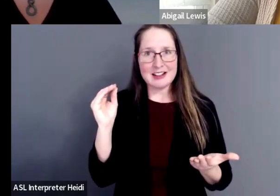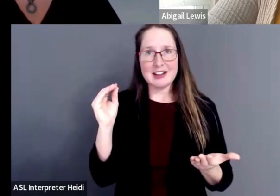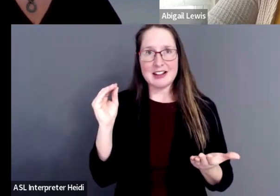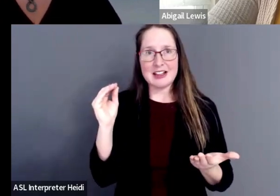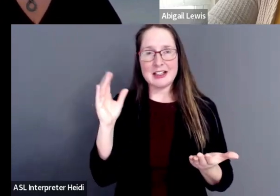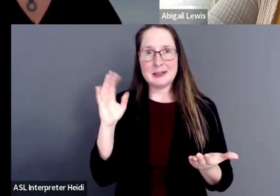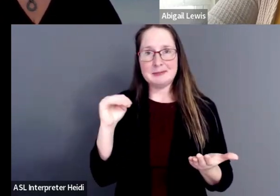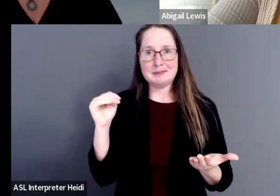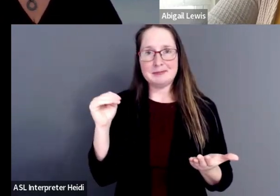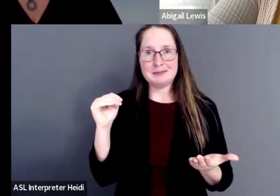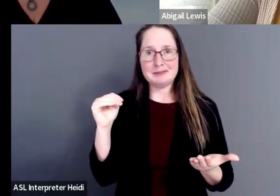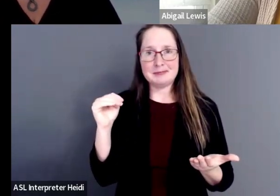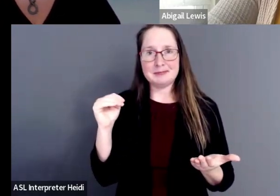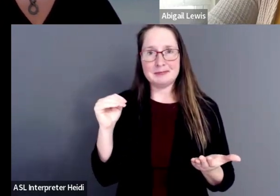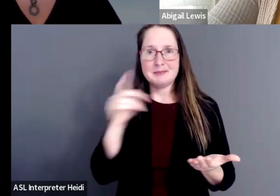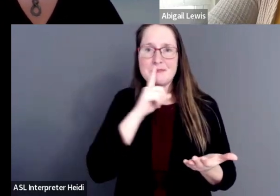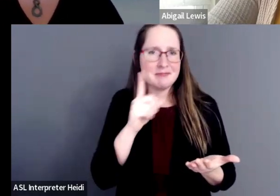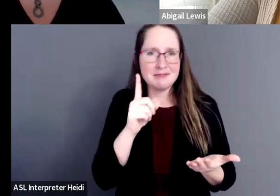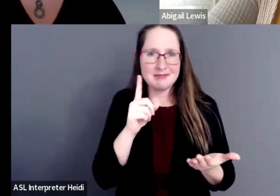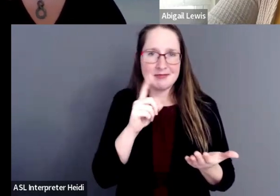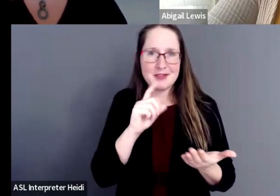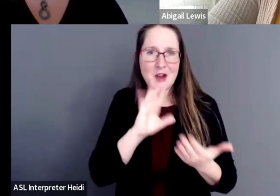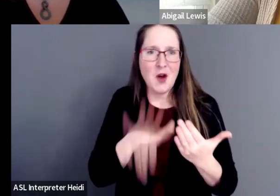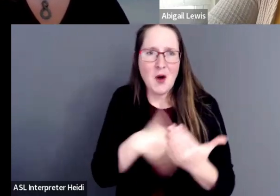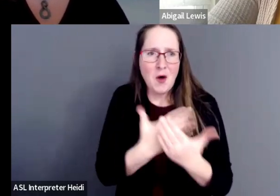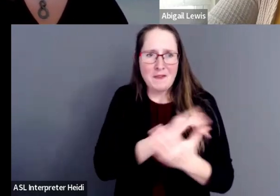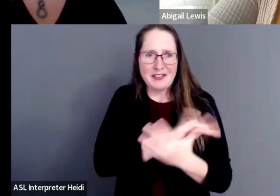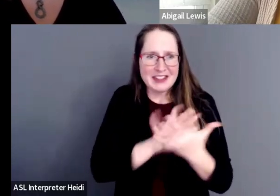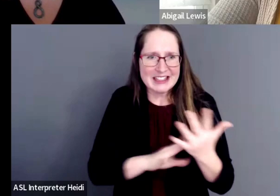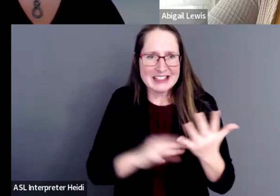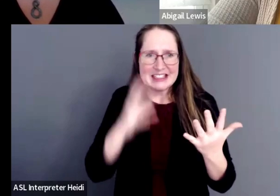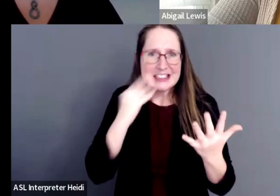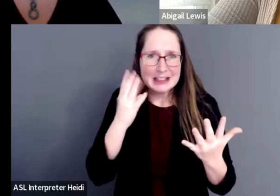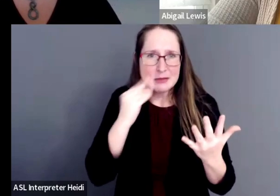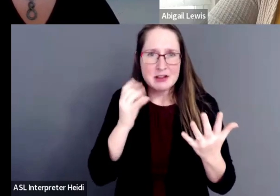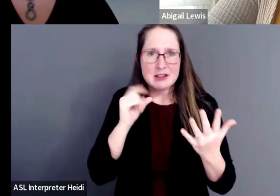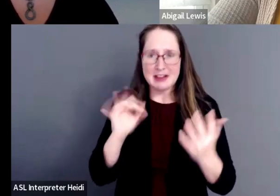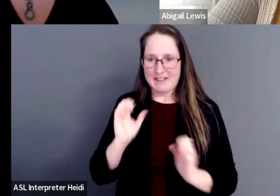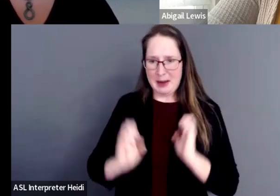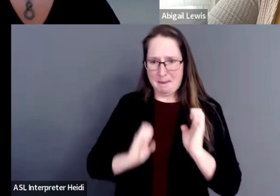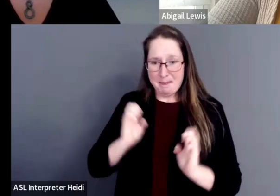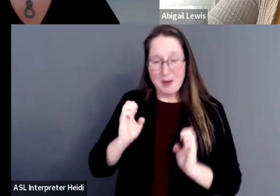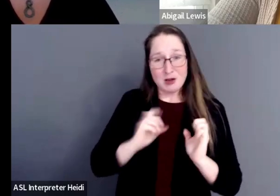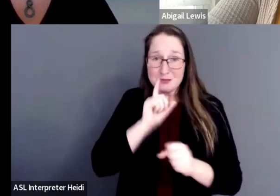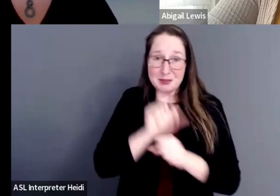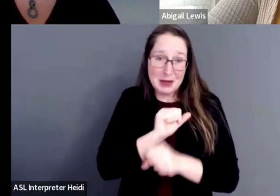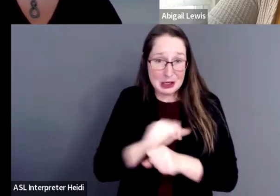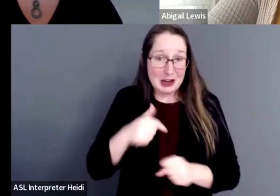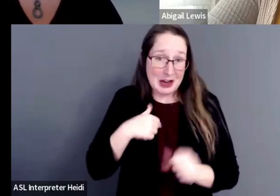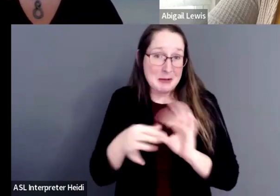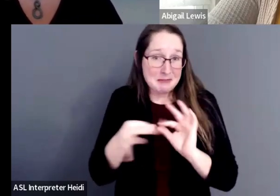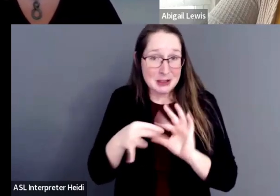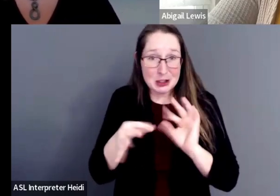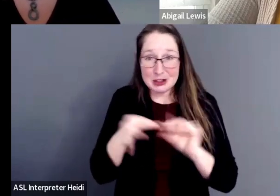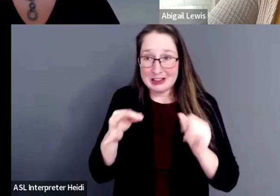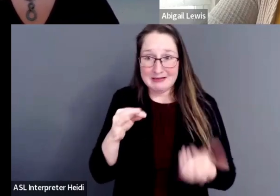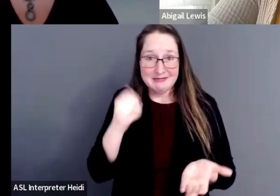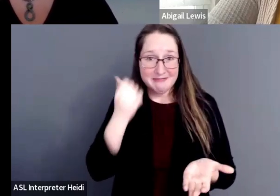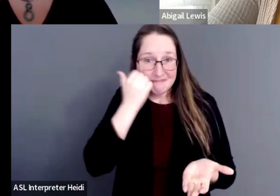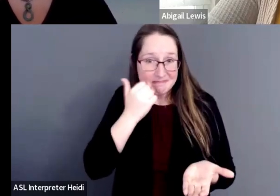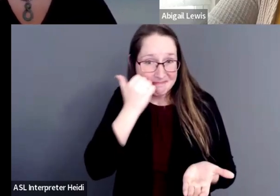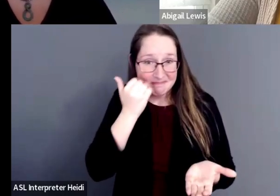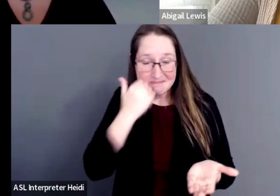having just all these experiences of emotions, which, like I said, day in and day out, I don't